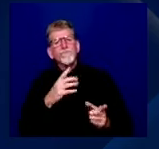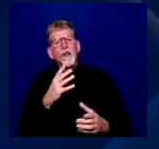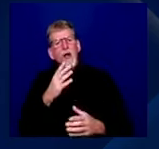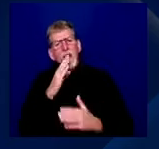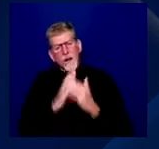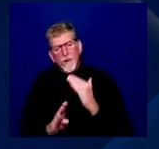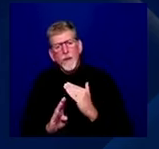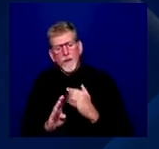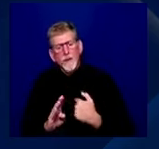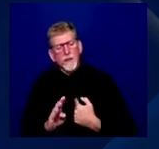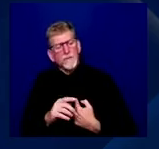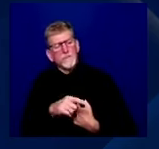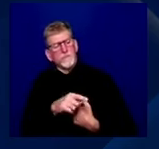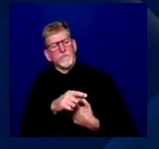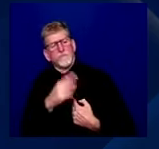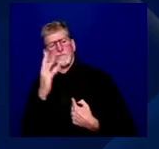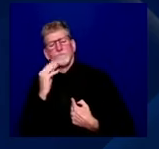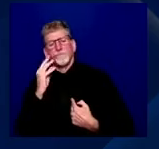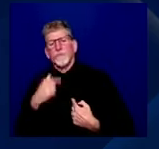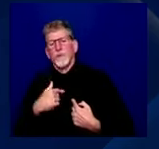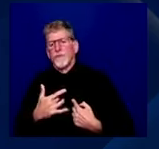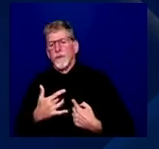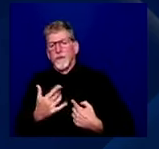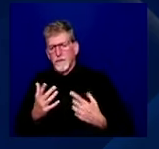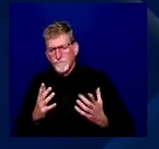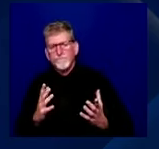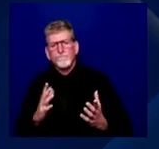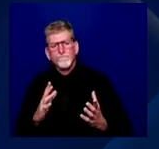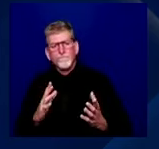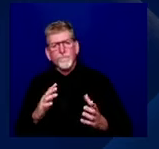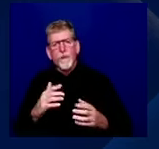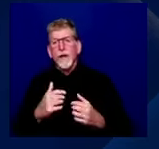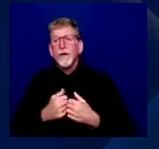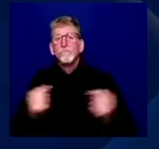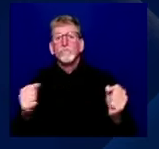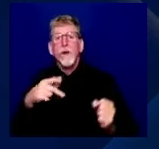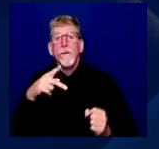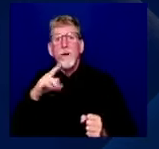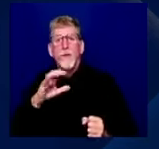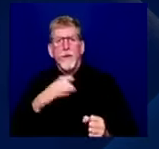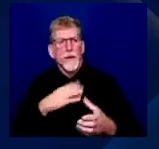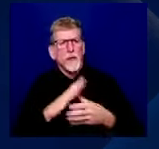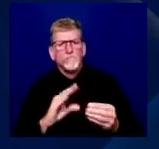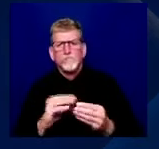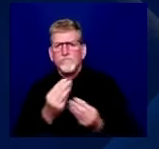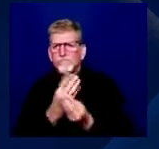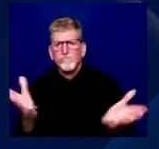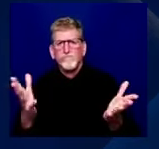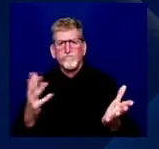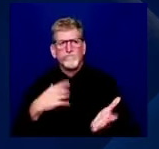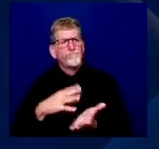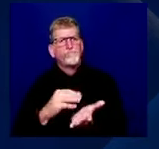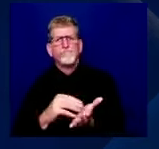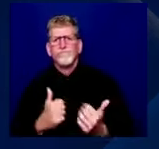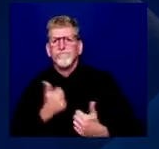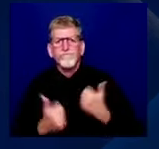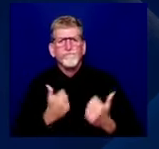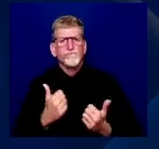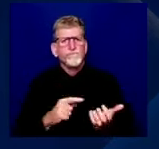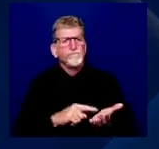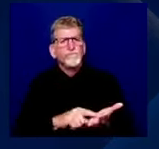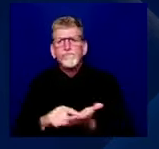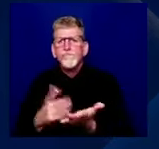her story publicly that we started to educate ourselves and learn, you know, a lot about all this great work Charles has been doing